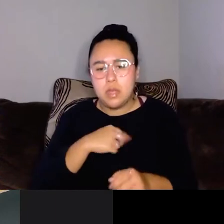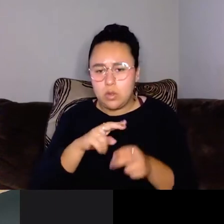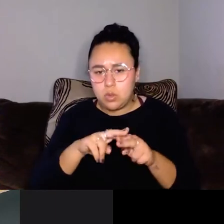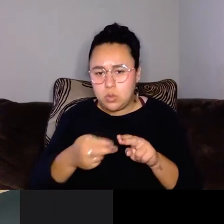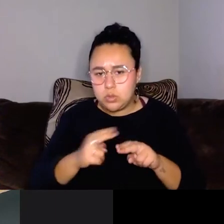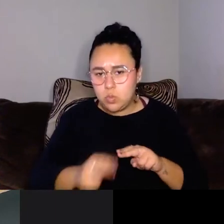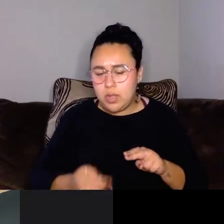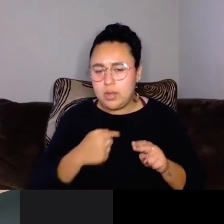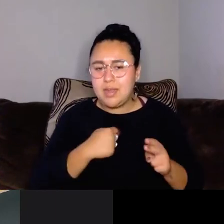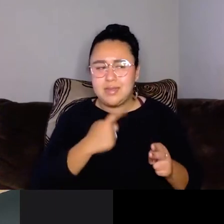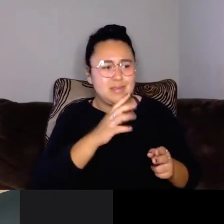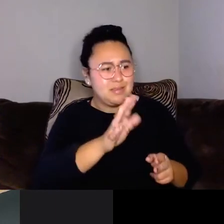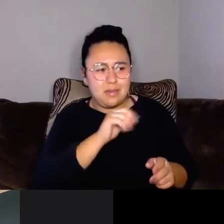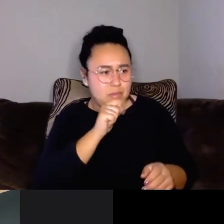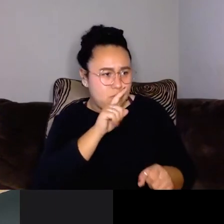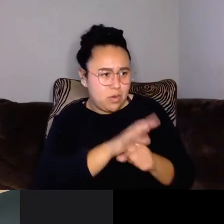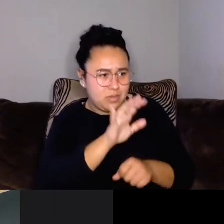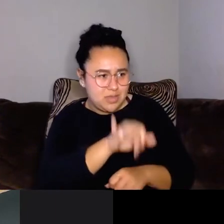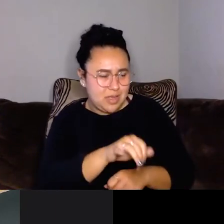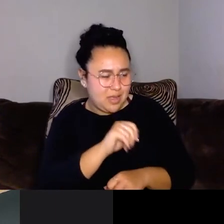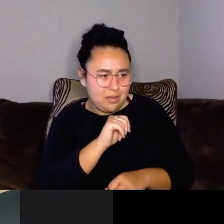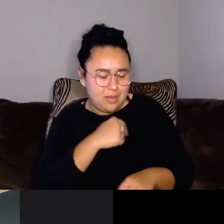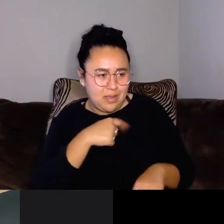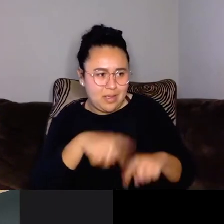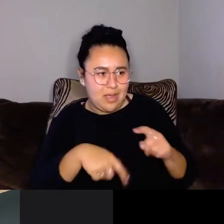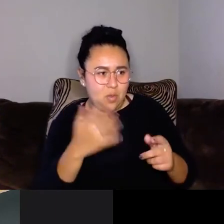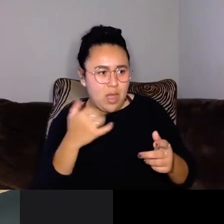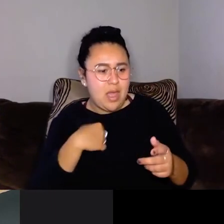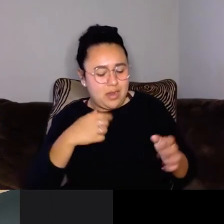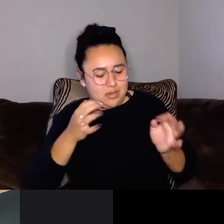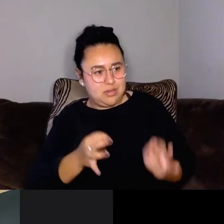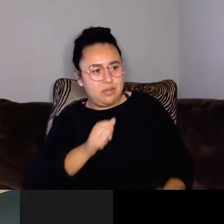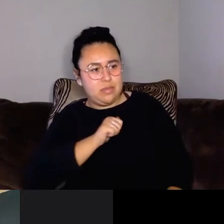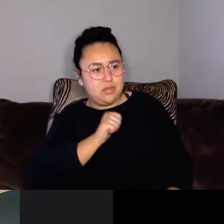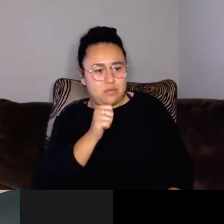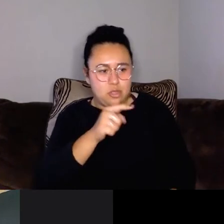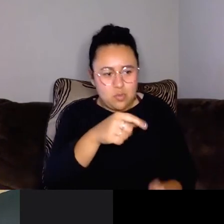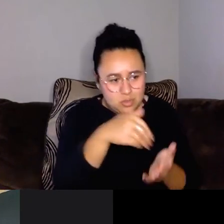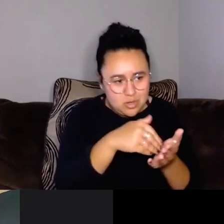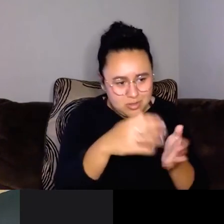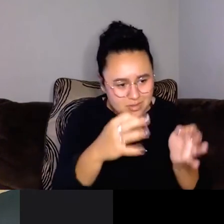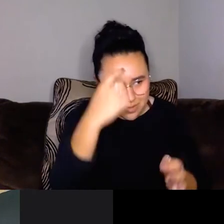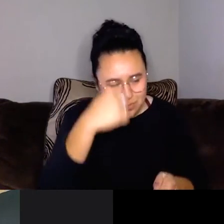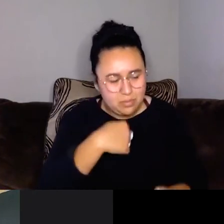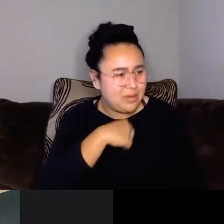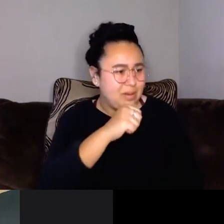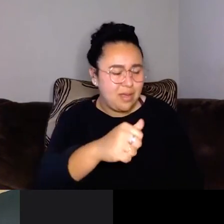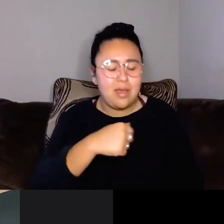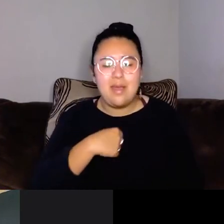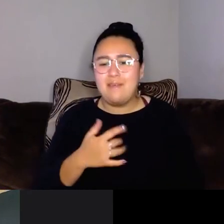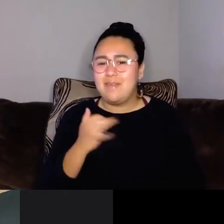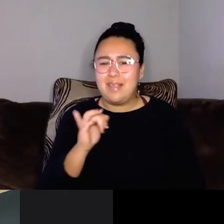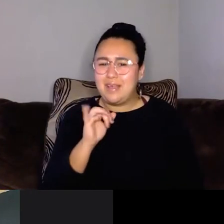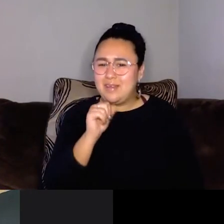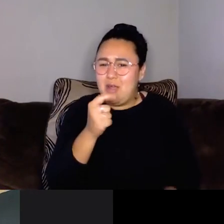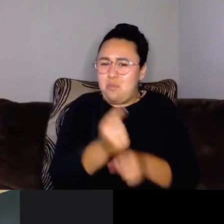And I told him I'm not making a promise like that because that's for me to decide, not him. And I felt like it wasn't right.